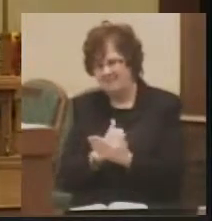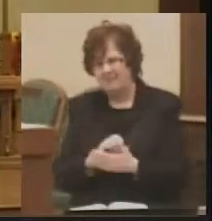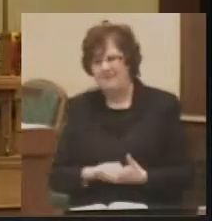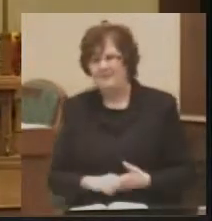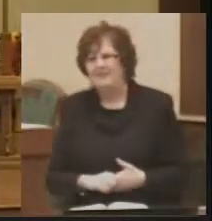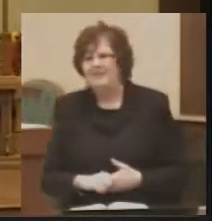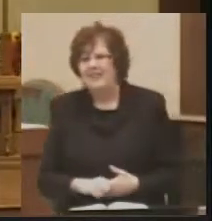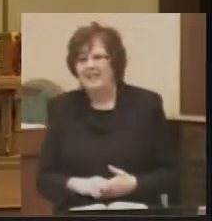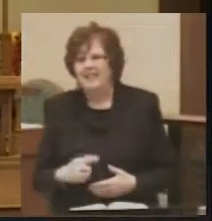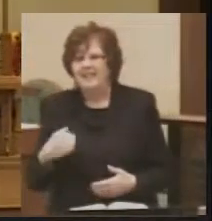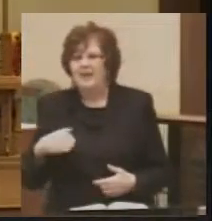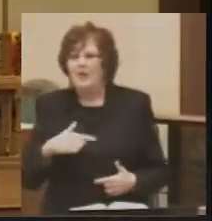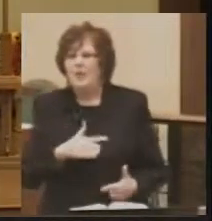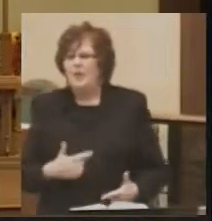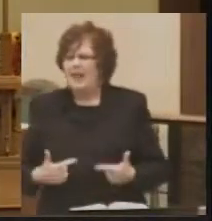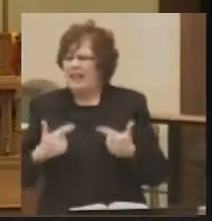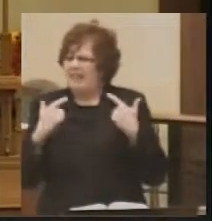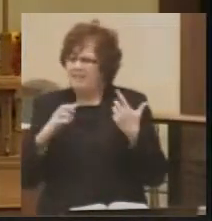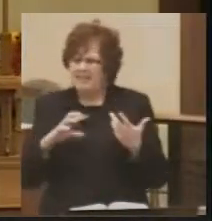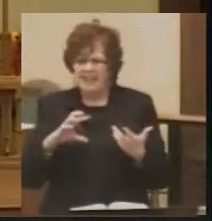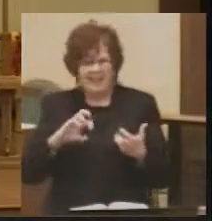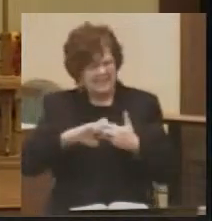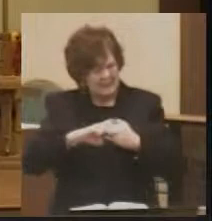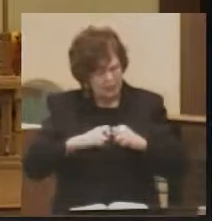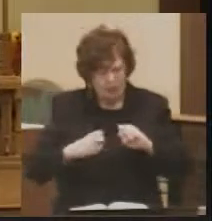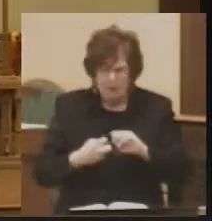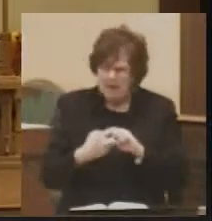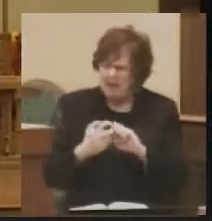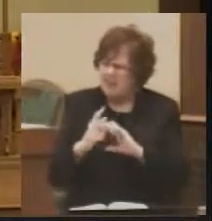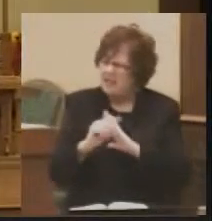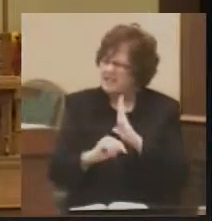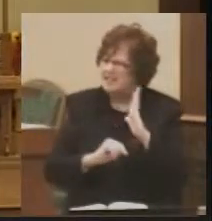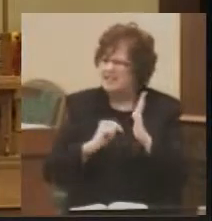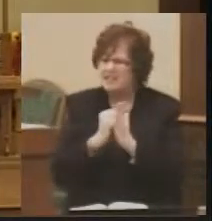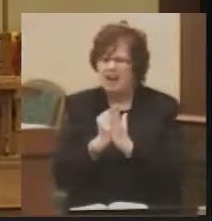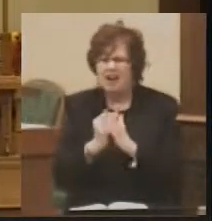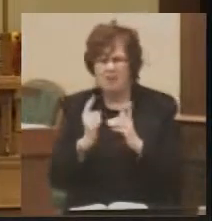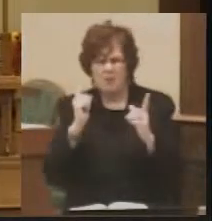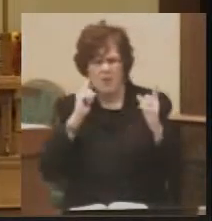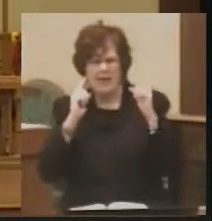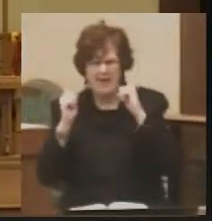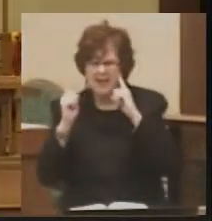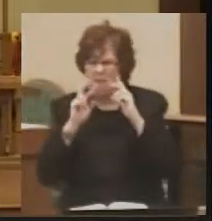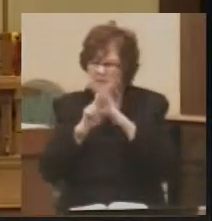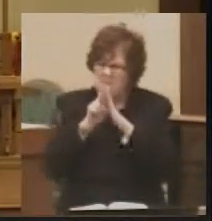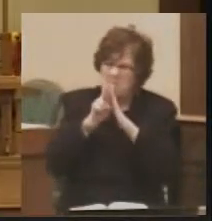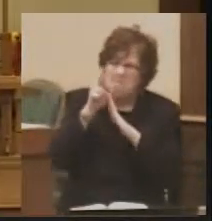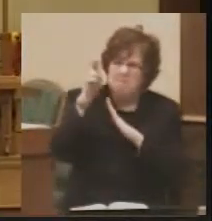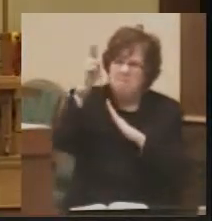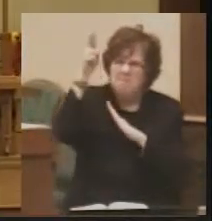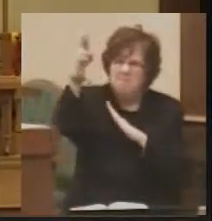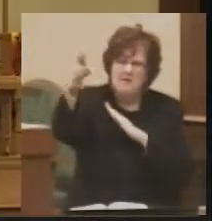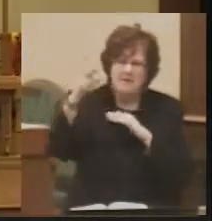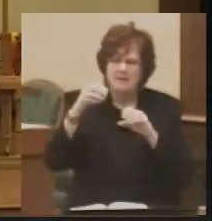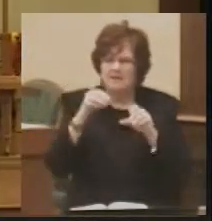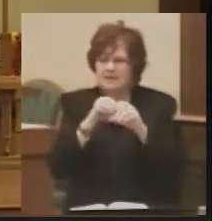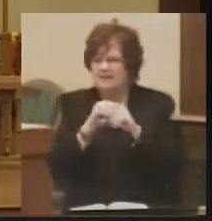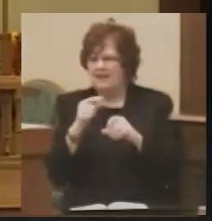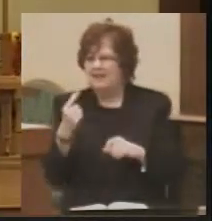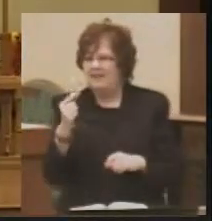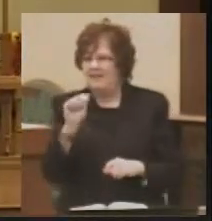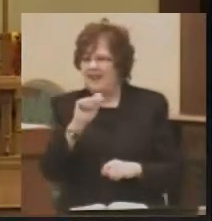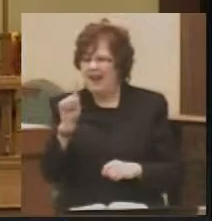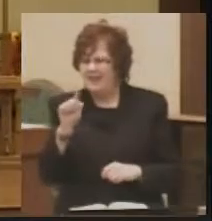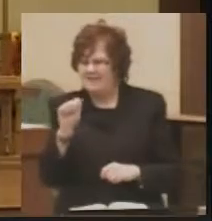We live in a turbulent time. When we hear of missiles leaving the Gaza Strip toward Tel